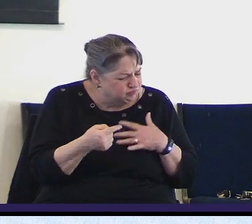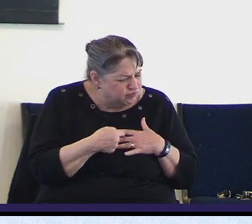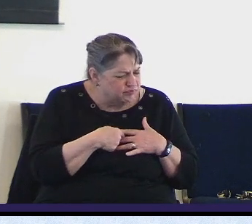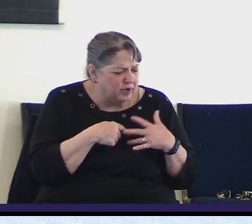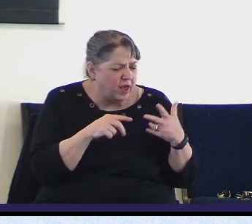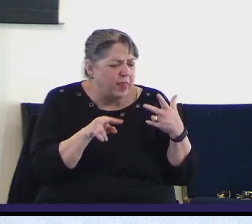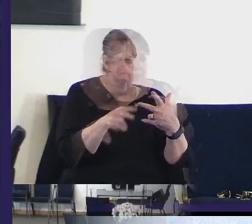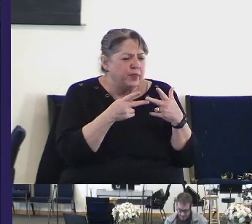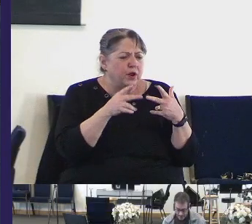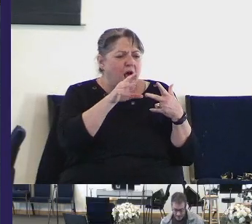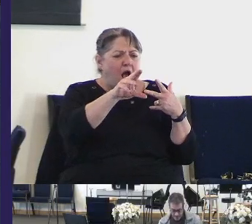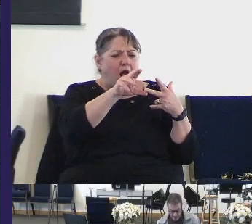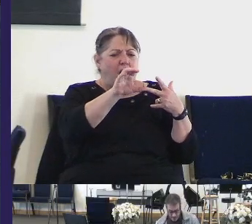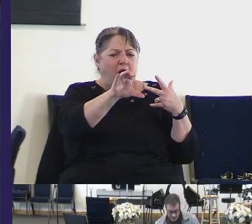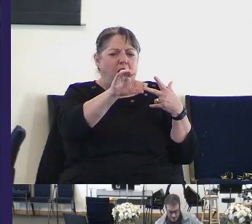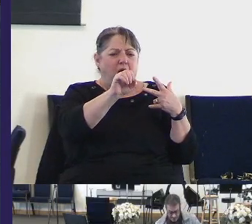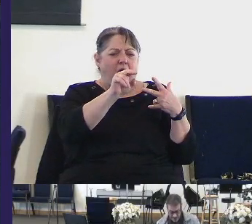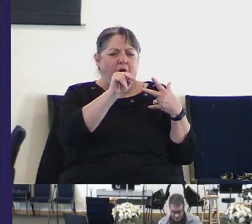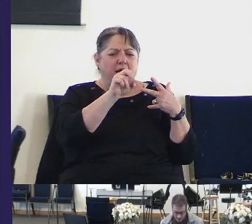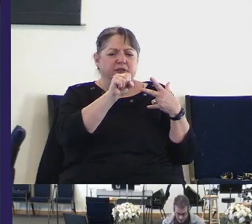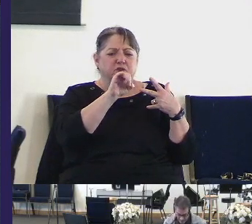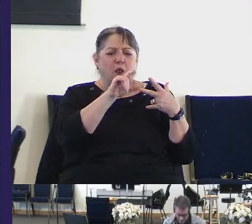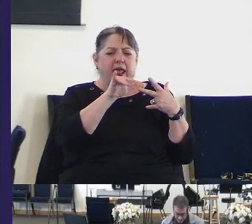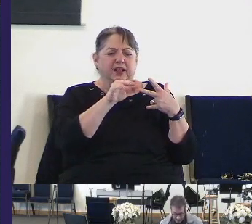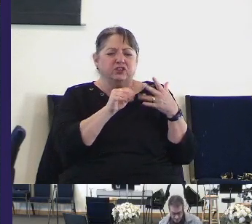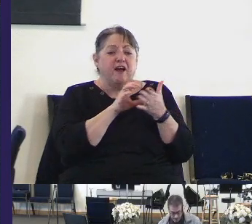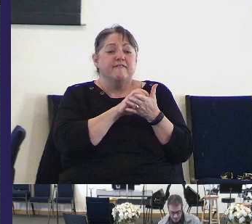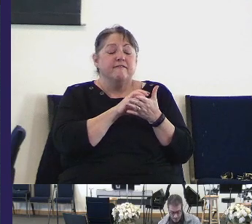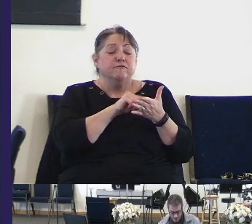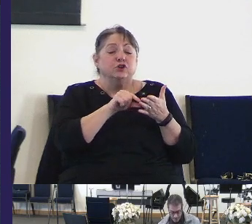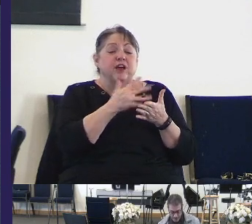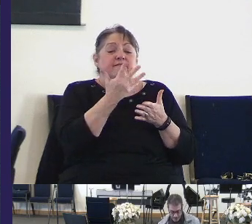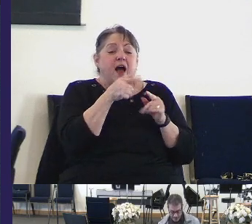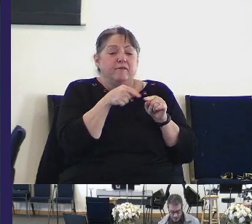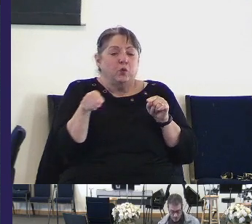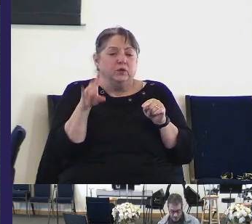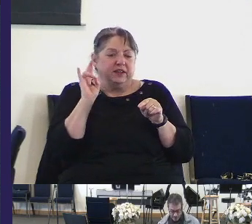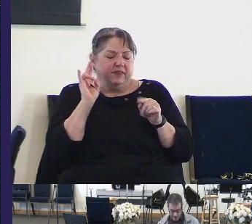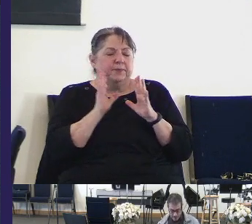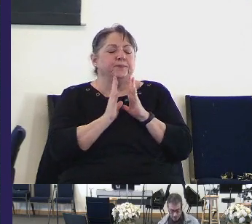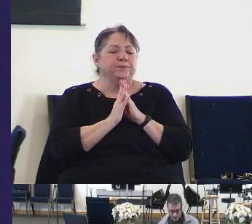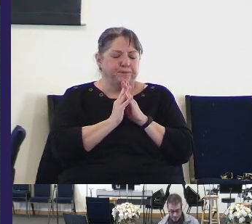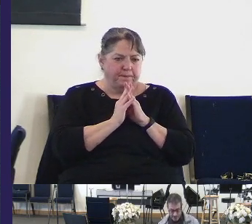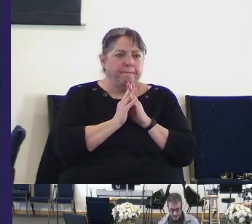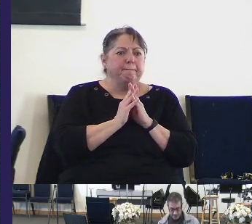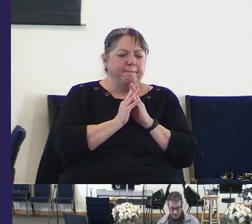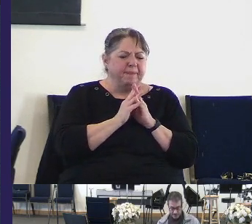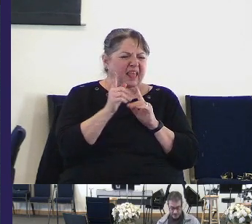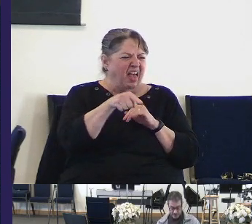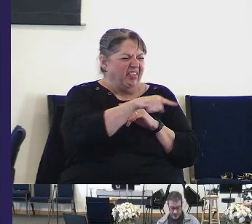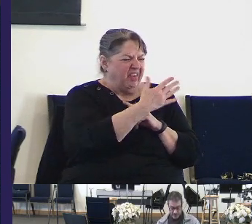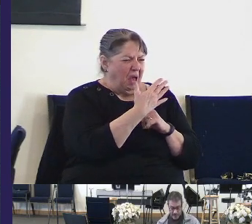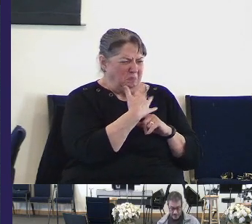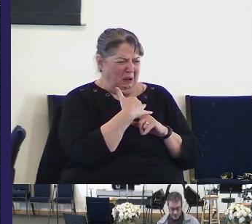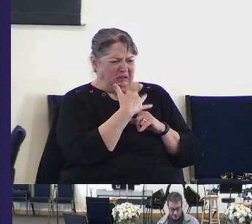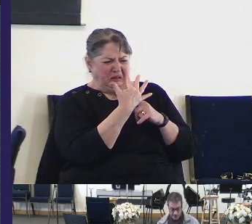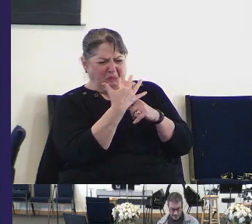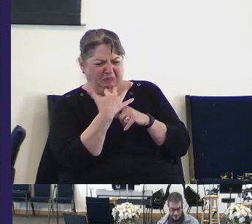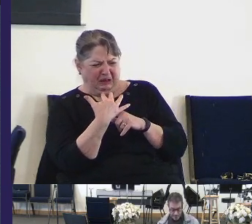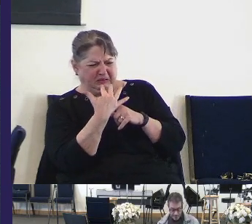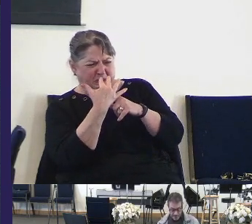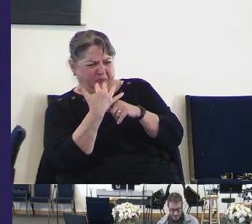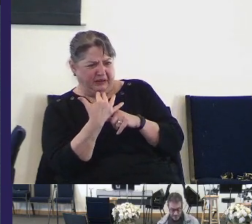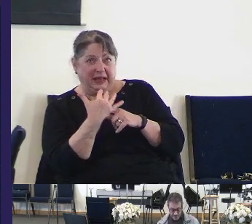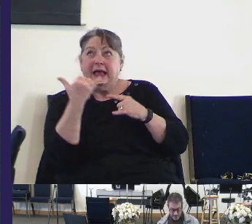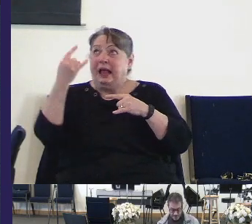point his consolation verses five through seven because of the oppression now for the first time God is speaking